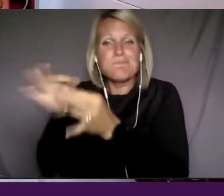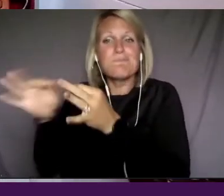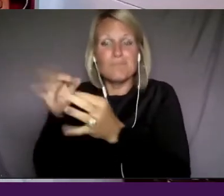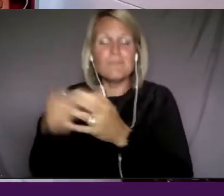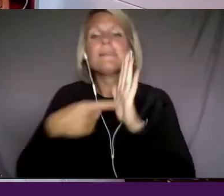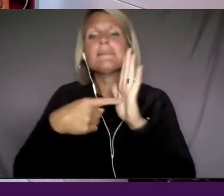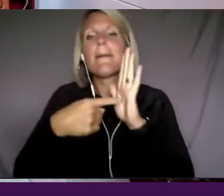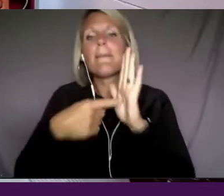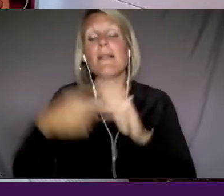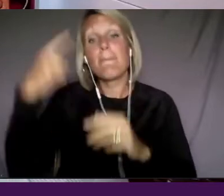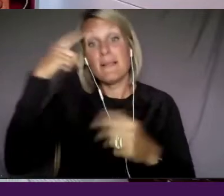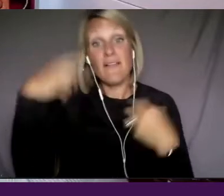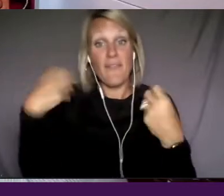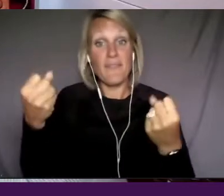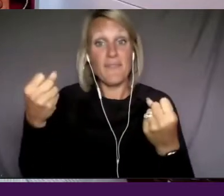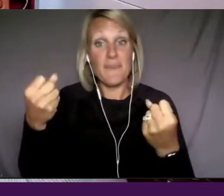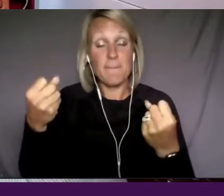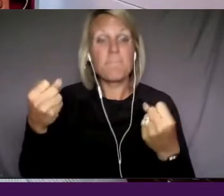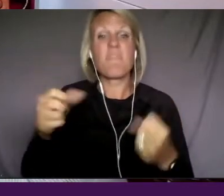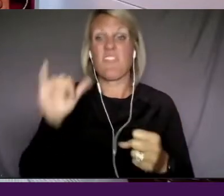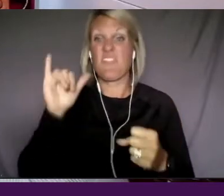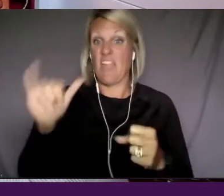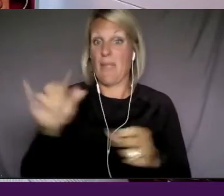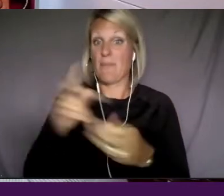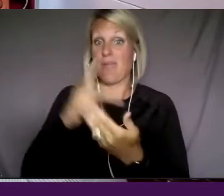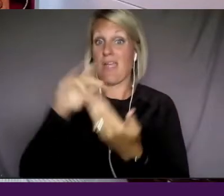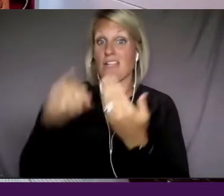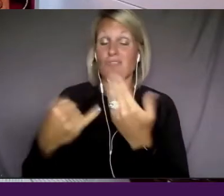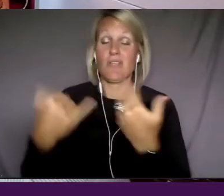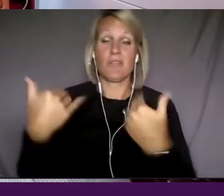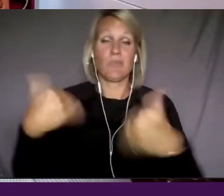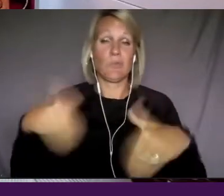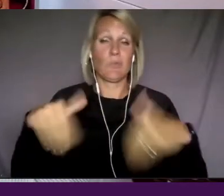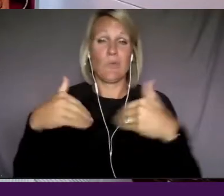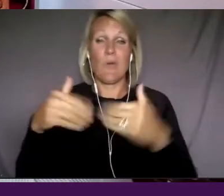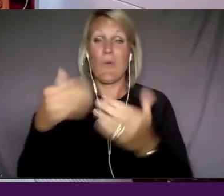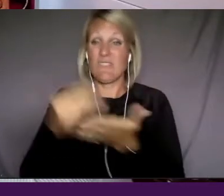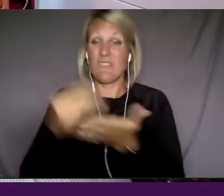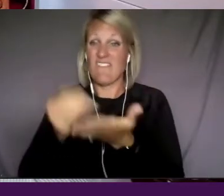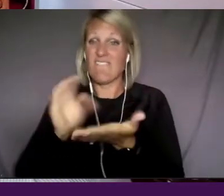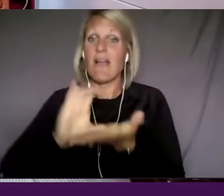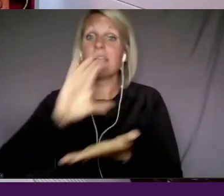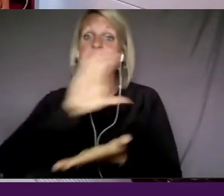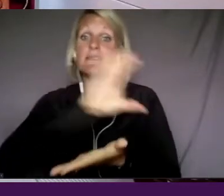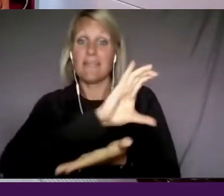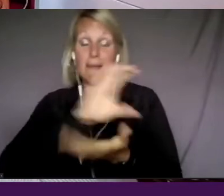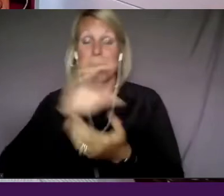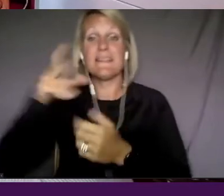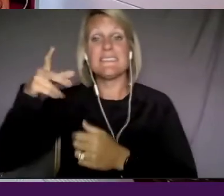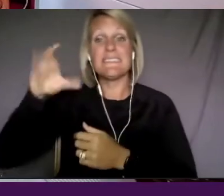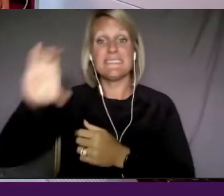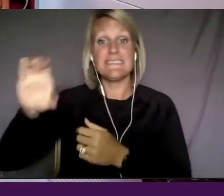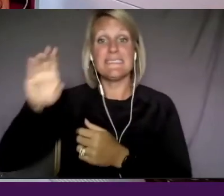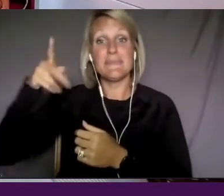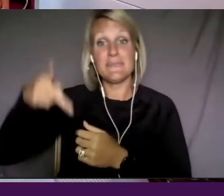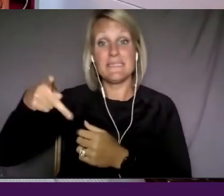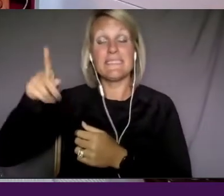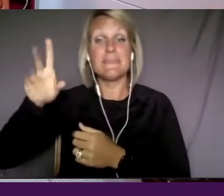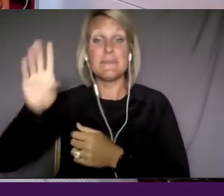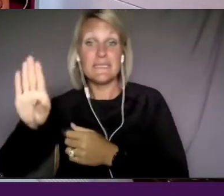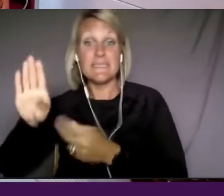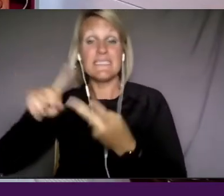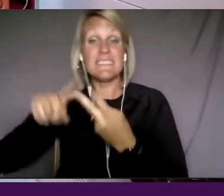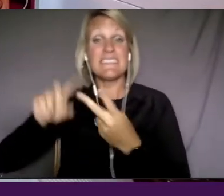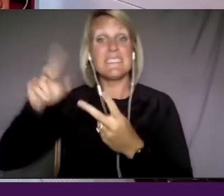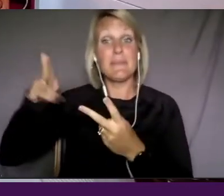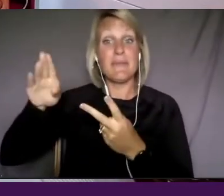uh, that was a project that was funded by CPB and PBS to be an enhancement to the